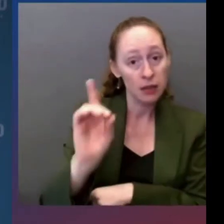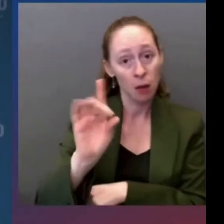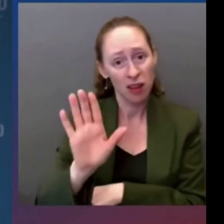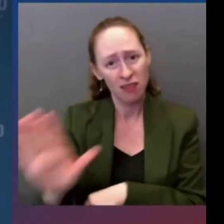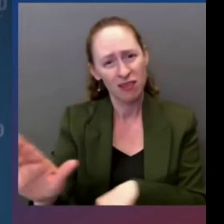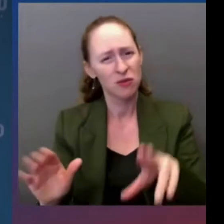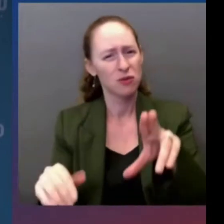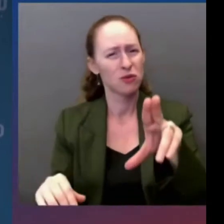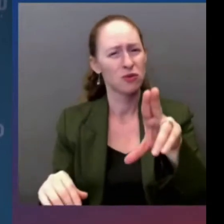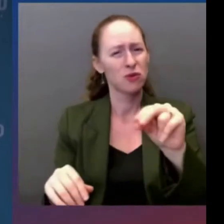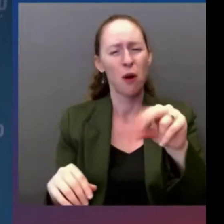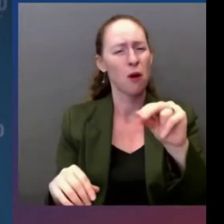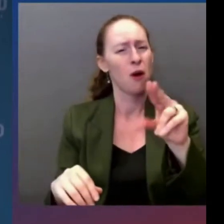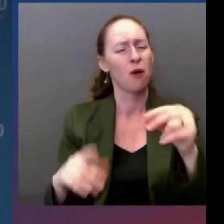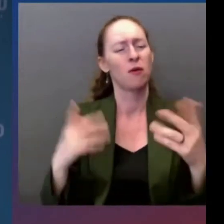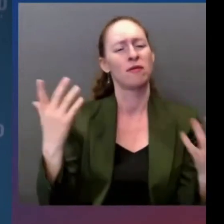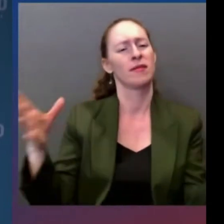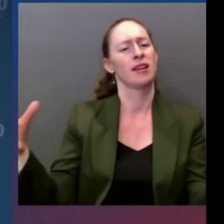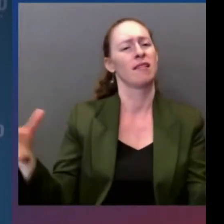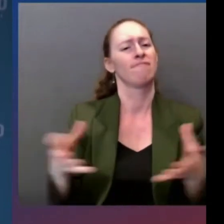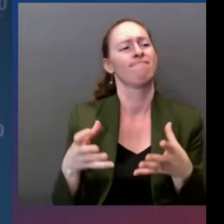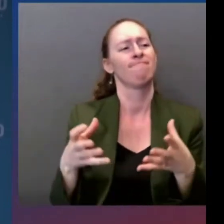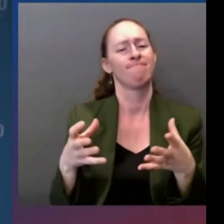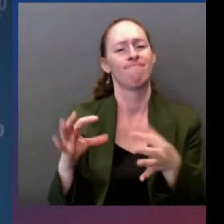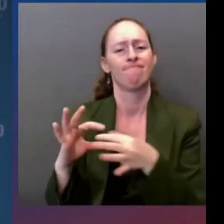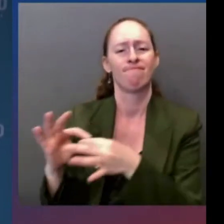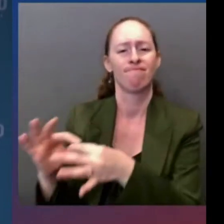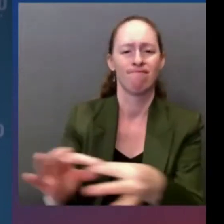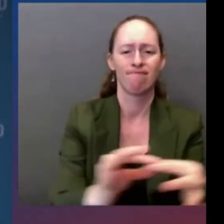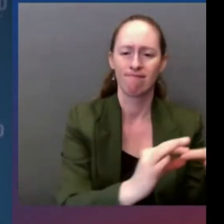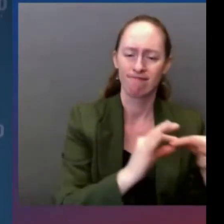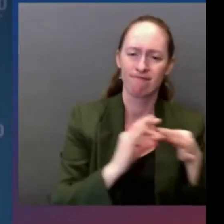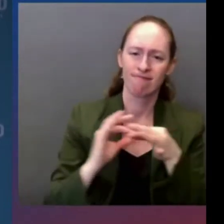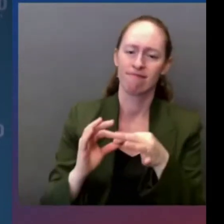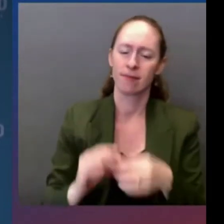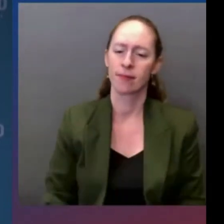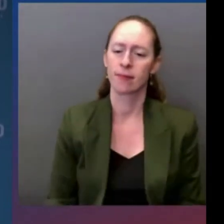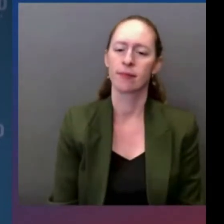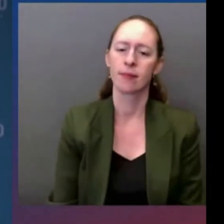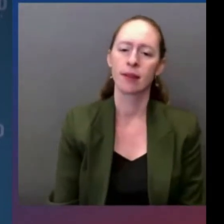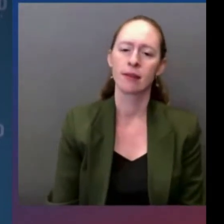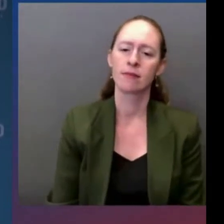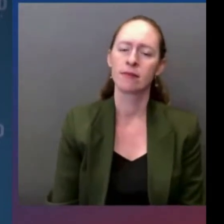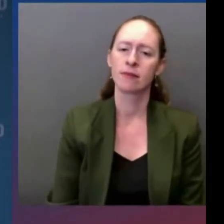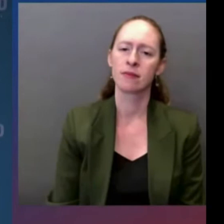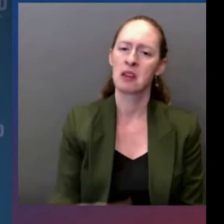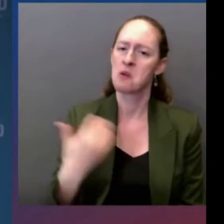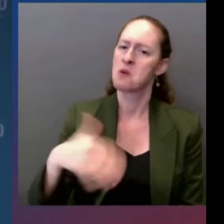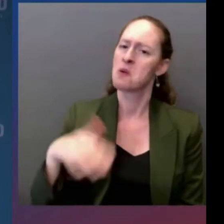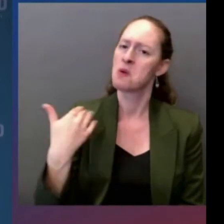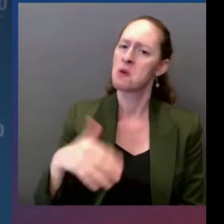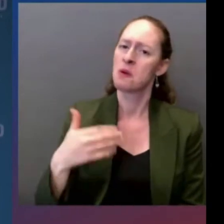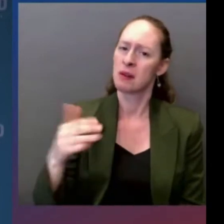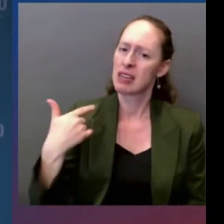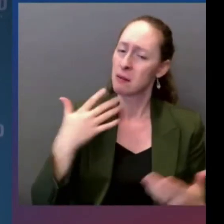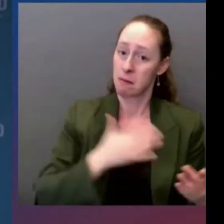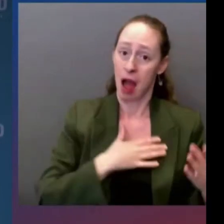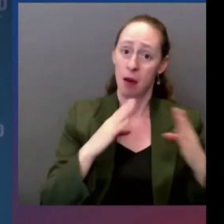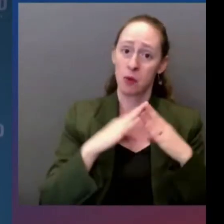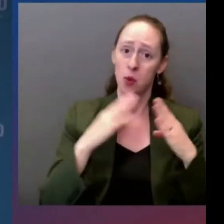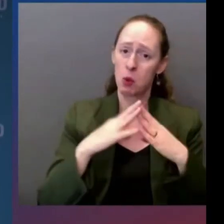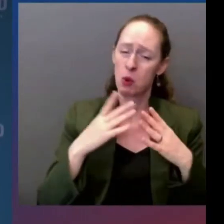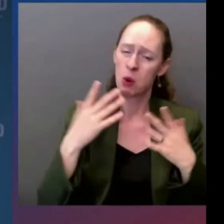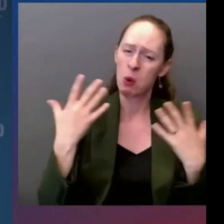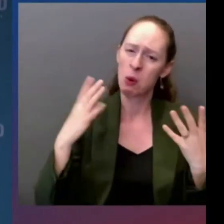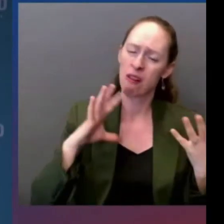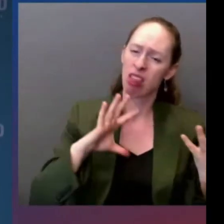community apart, stole those I love the most, and quite frankly, it still haunts me today. That's why I can say with